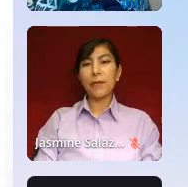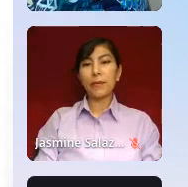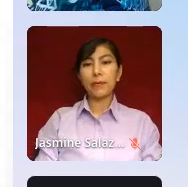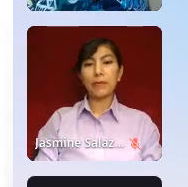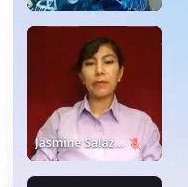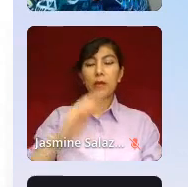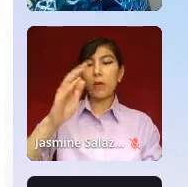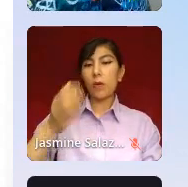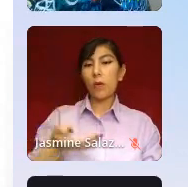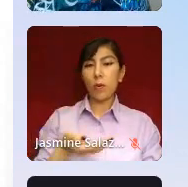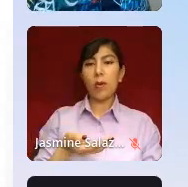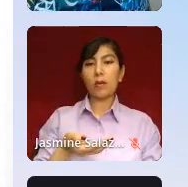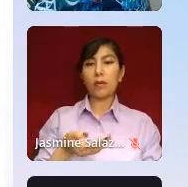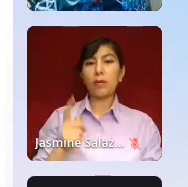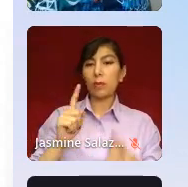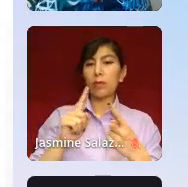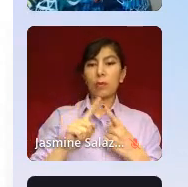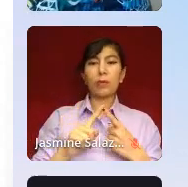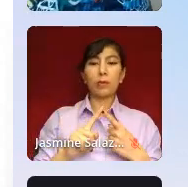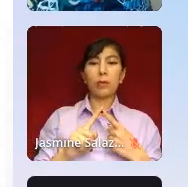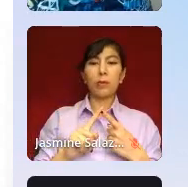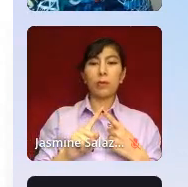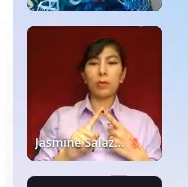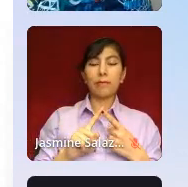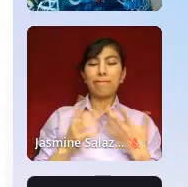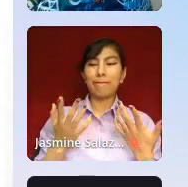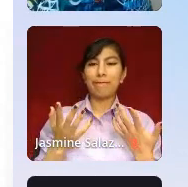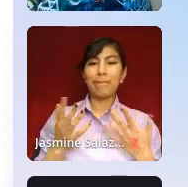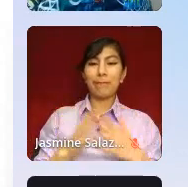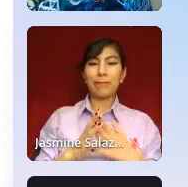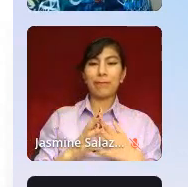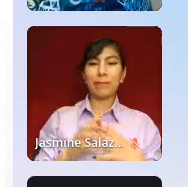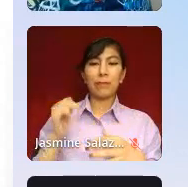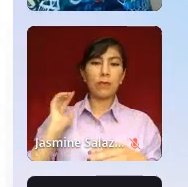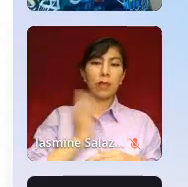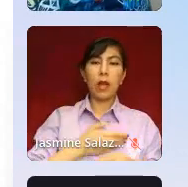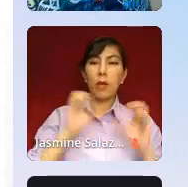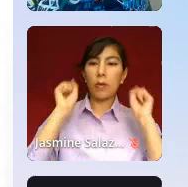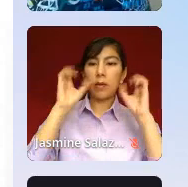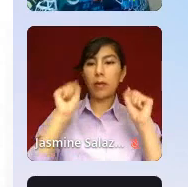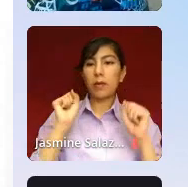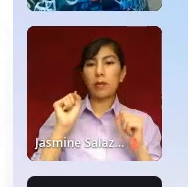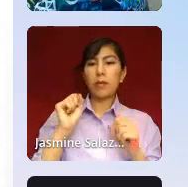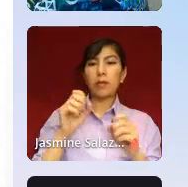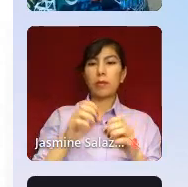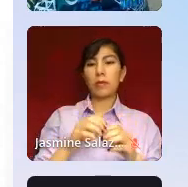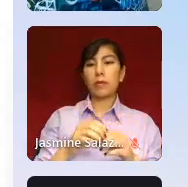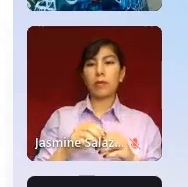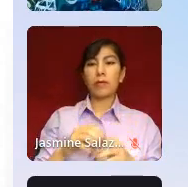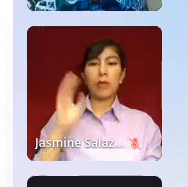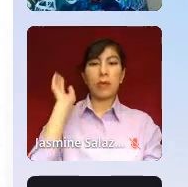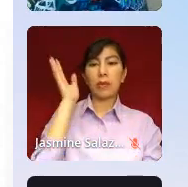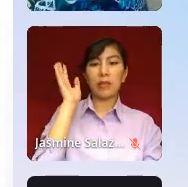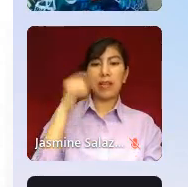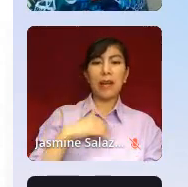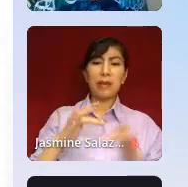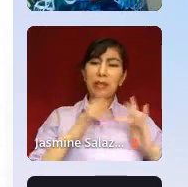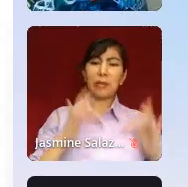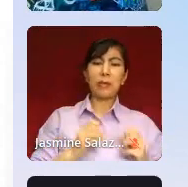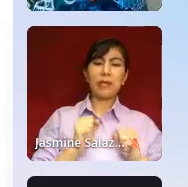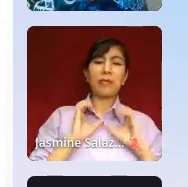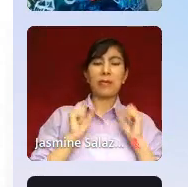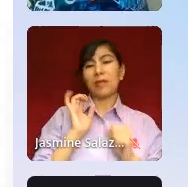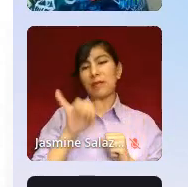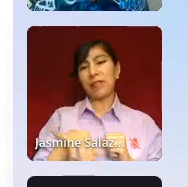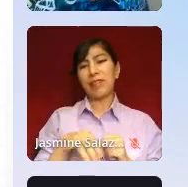Welcome to our amazing keynote. Oh man, I'm getting so many hearts. I love the hearts.